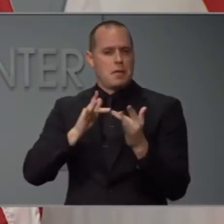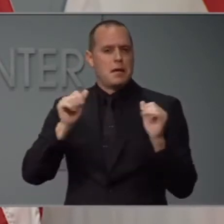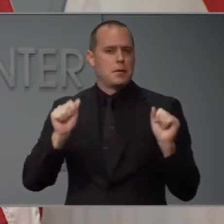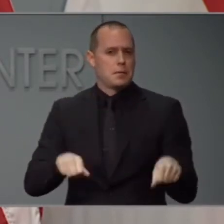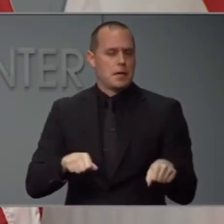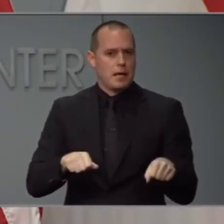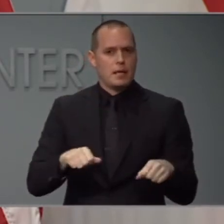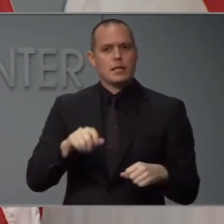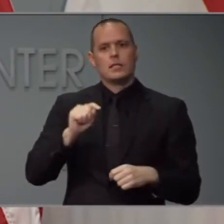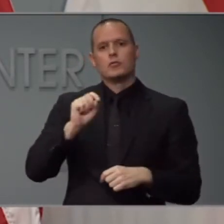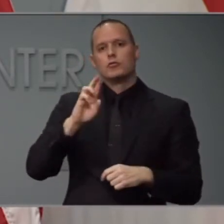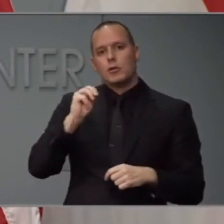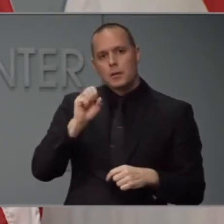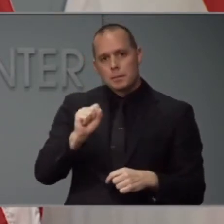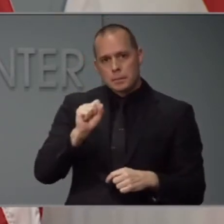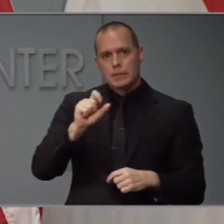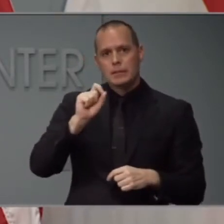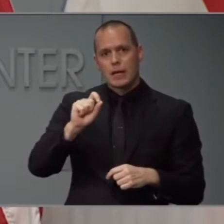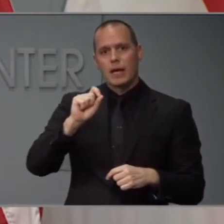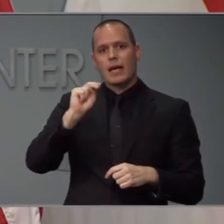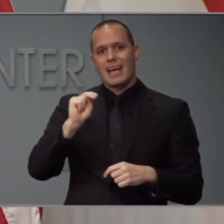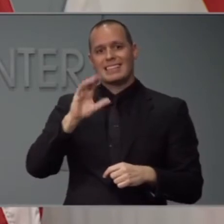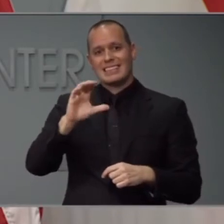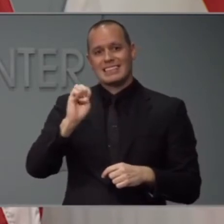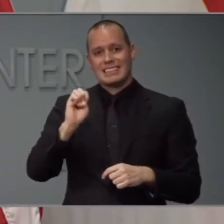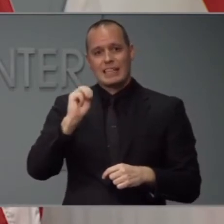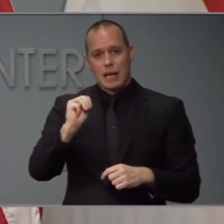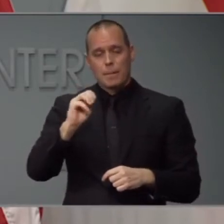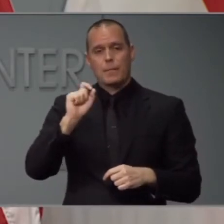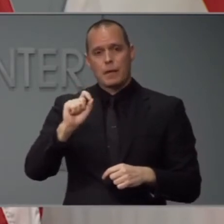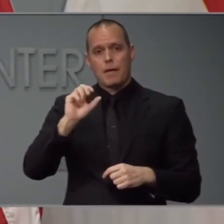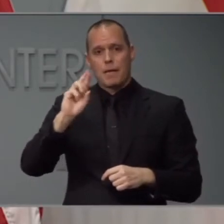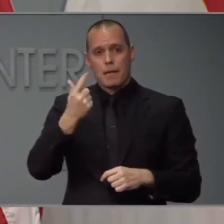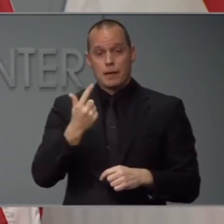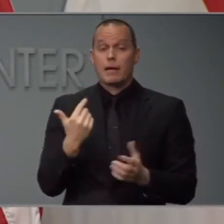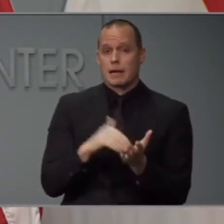at terms.ncem.org.